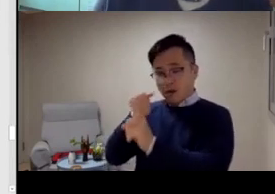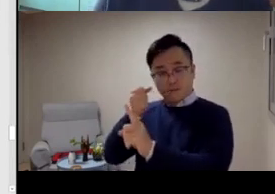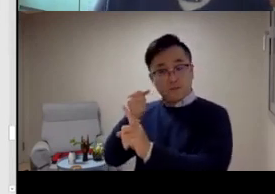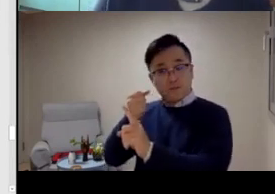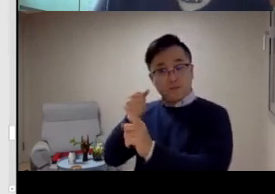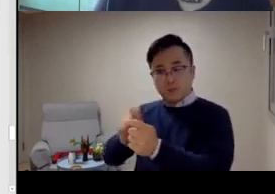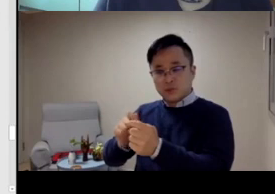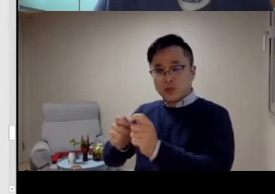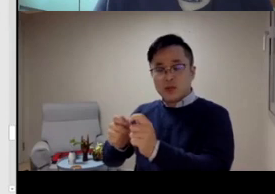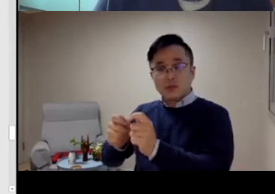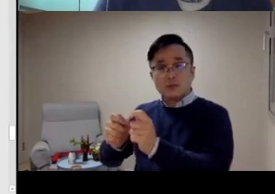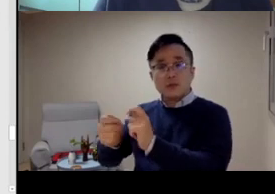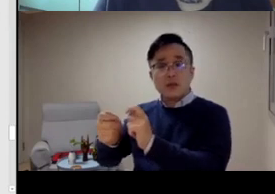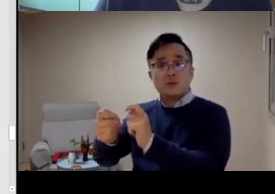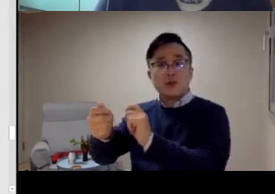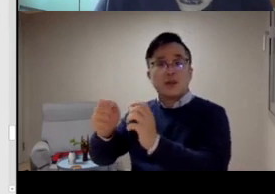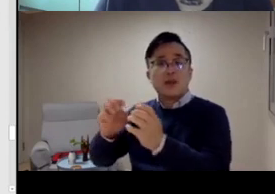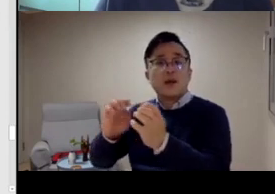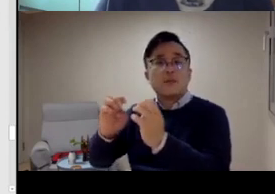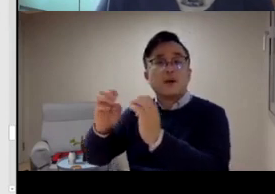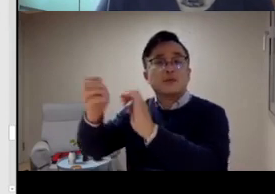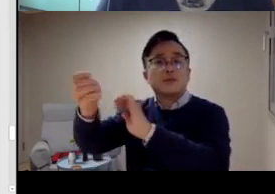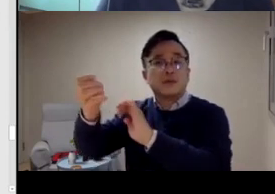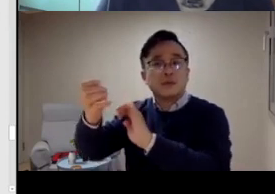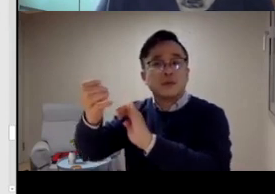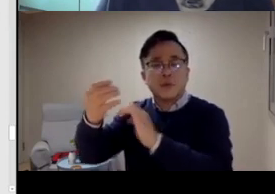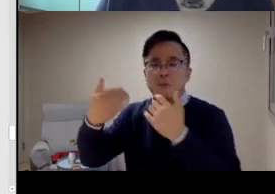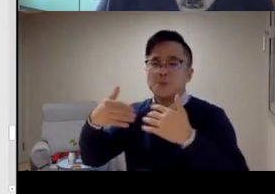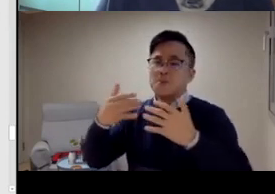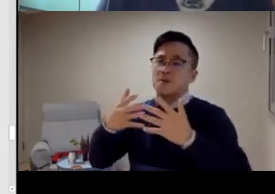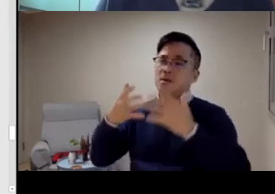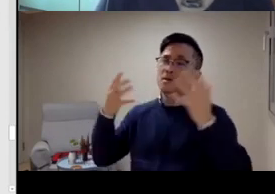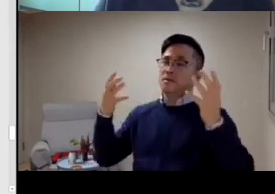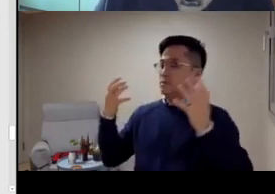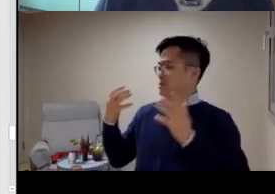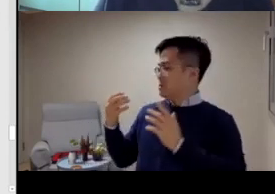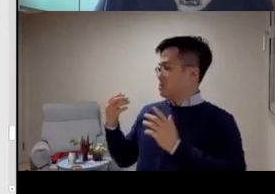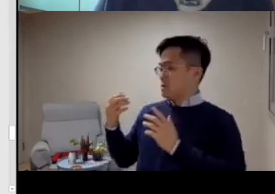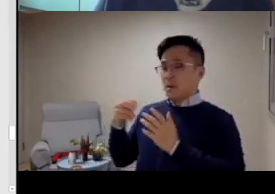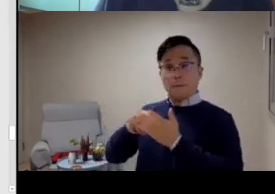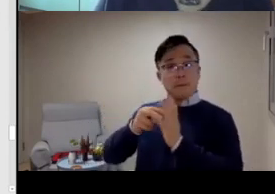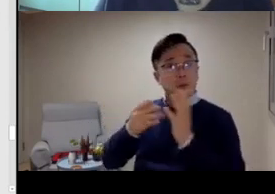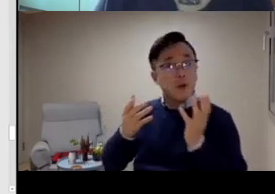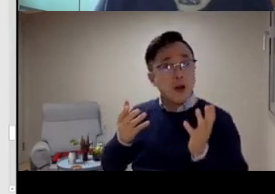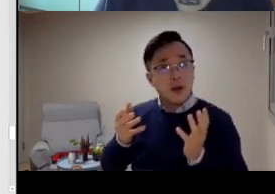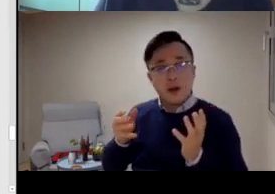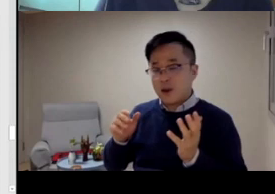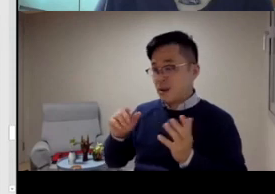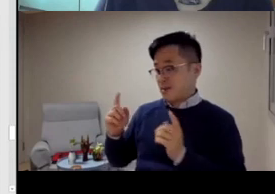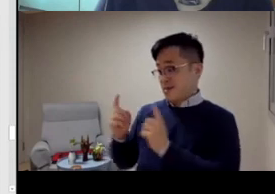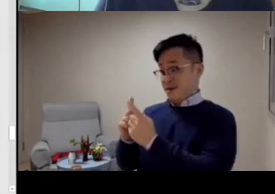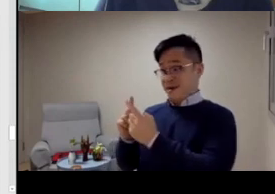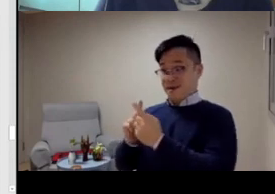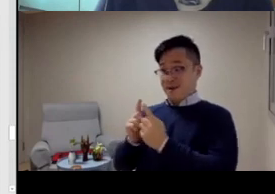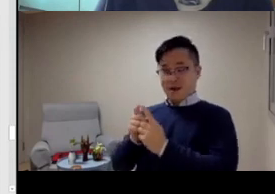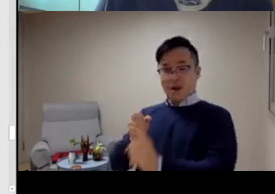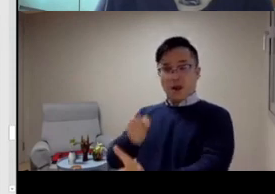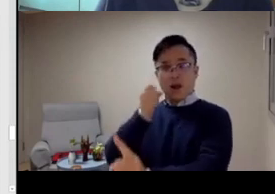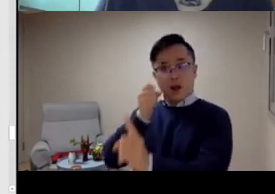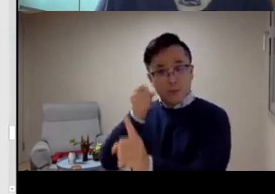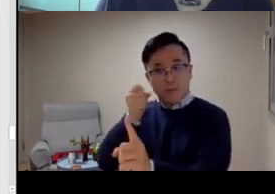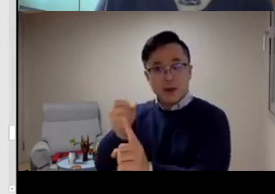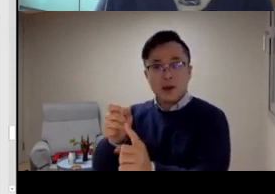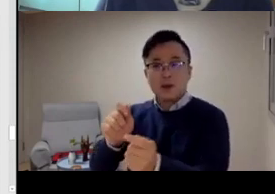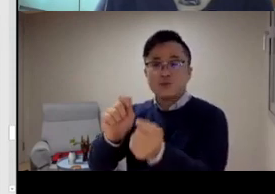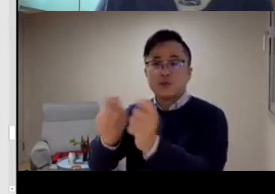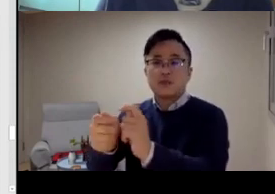variety of encounters from those serendipitous encounters. And that is what has created the evolution and